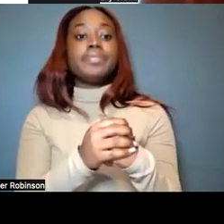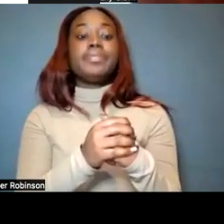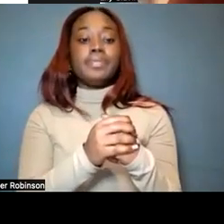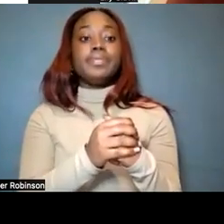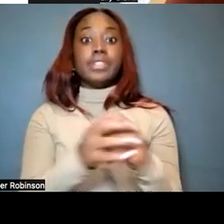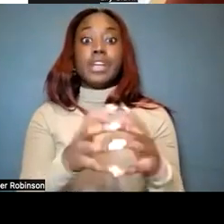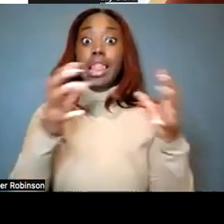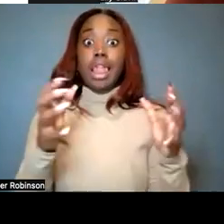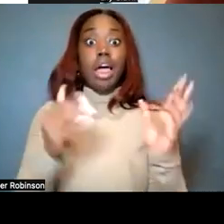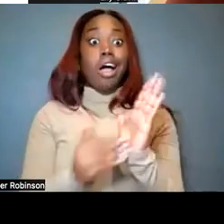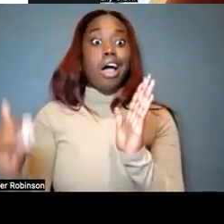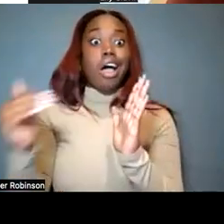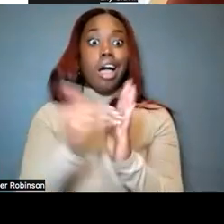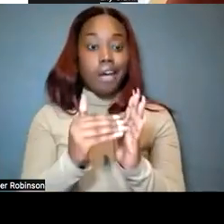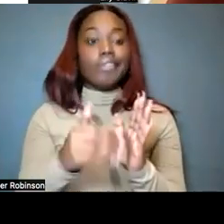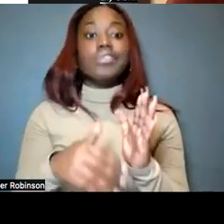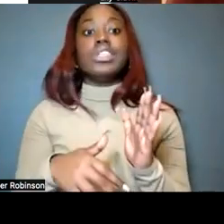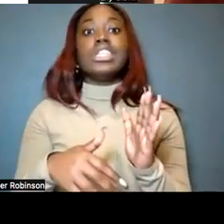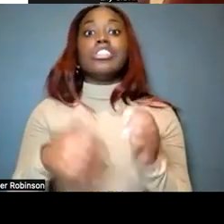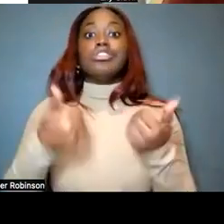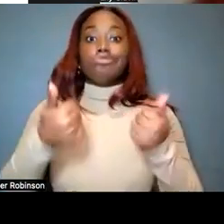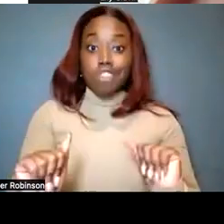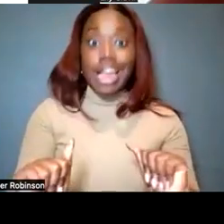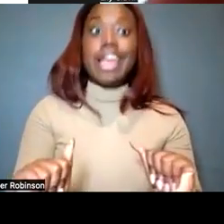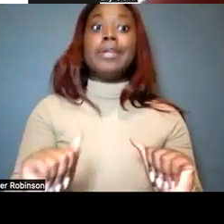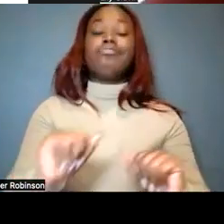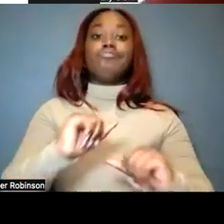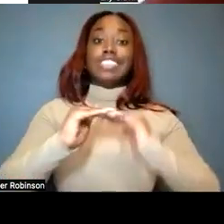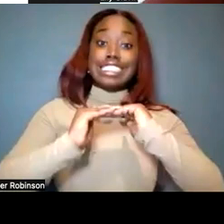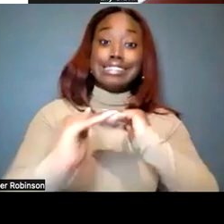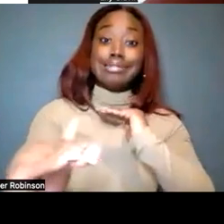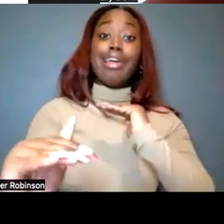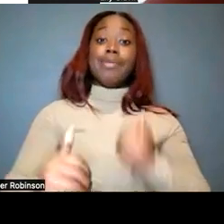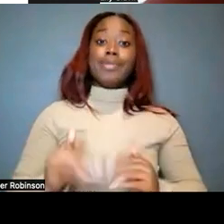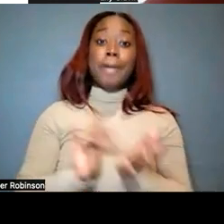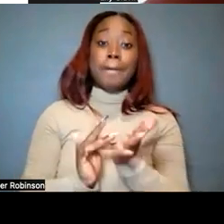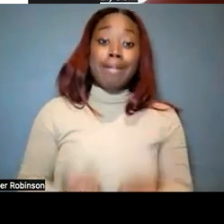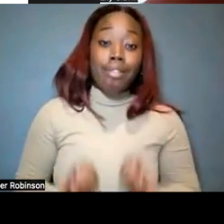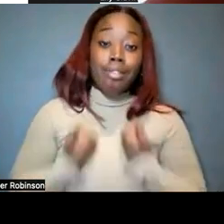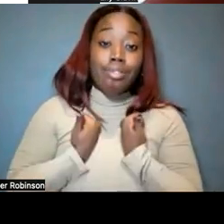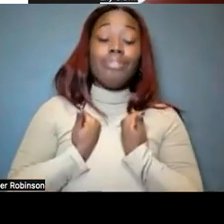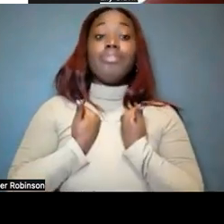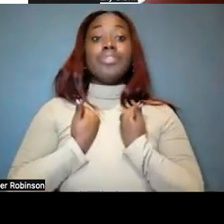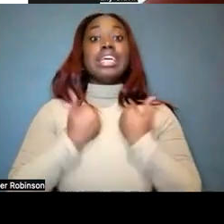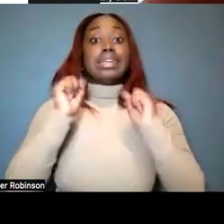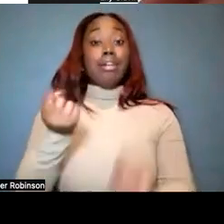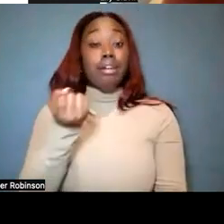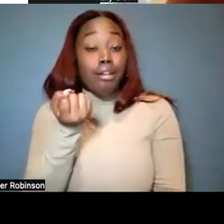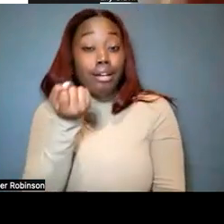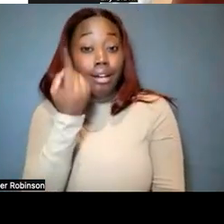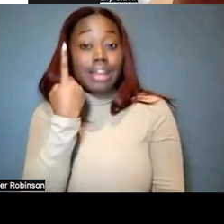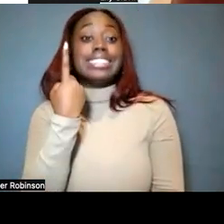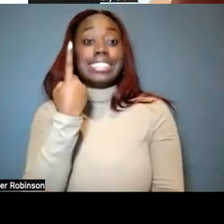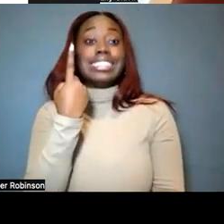a lot of time spent on just trying to keep them alive and keep them medically stable. And so it can it can be understandable that there's that